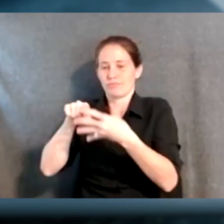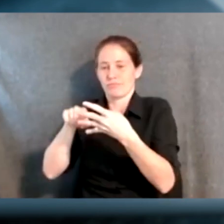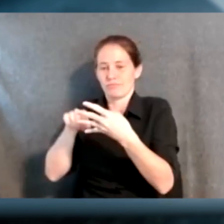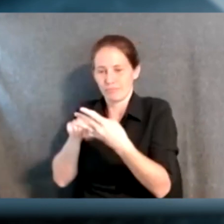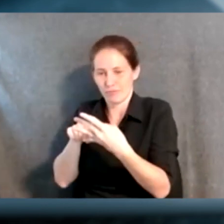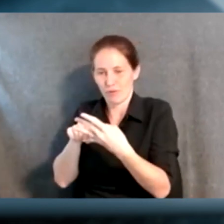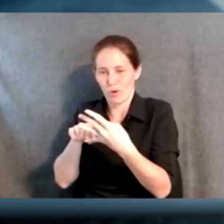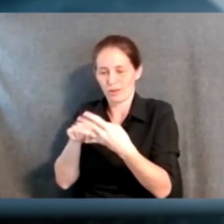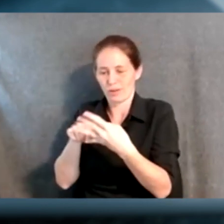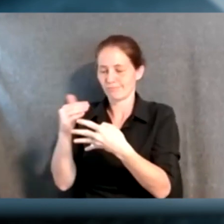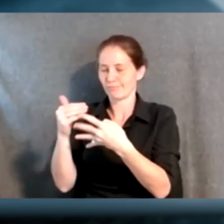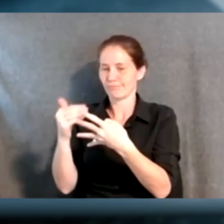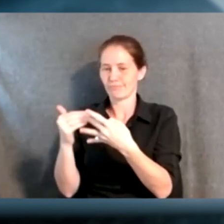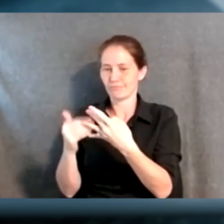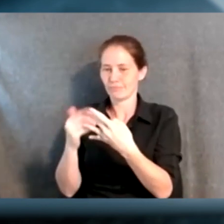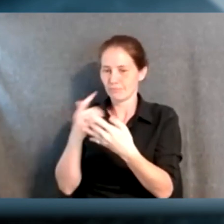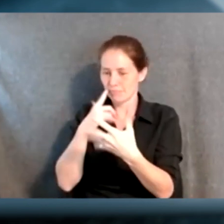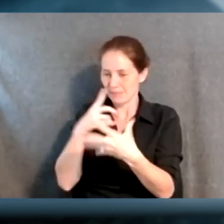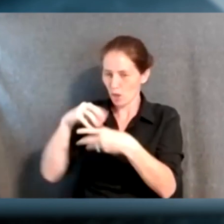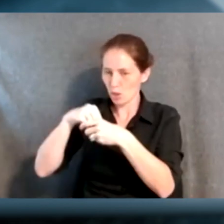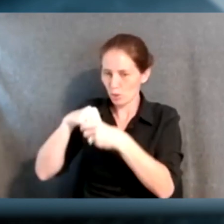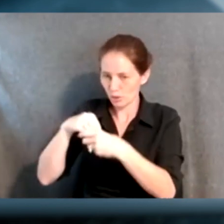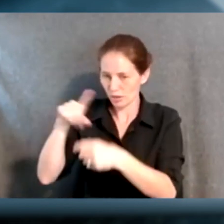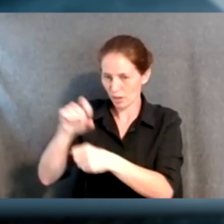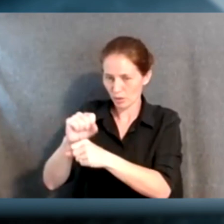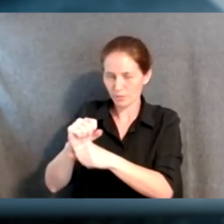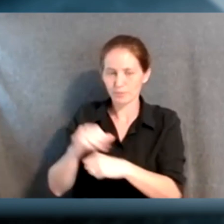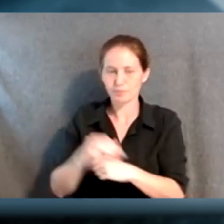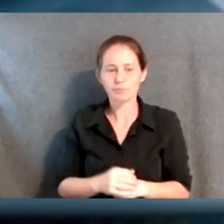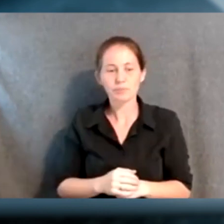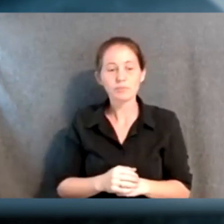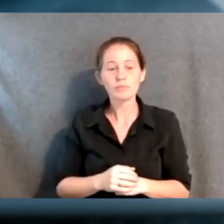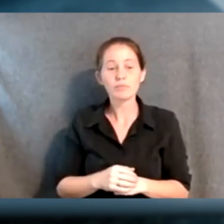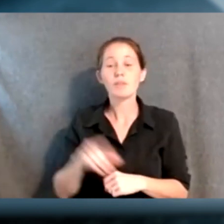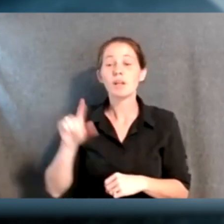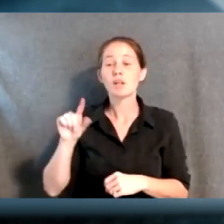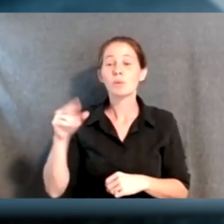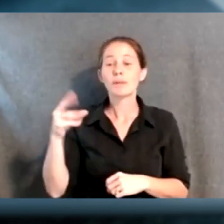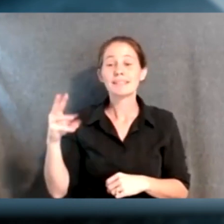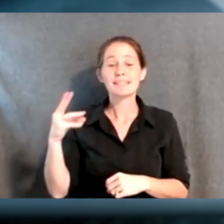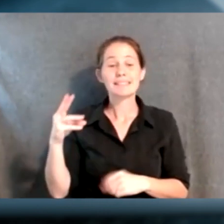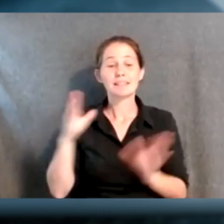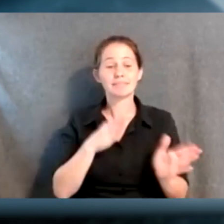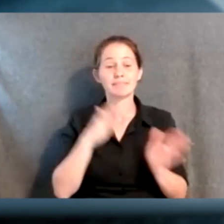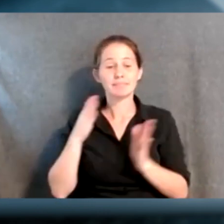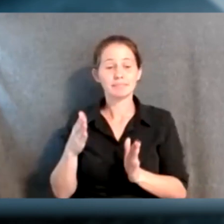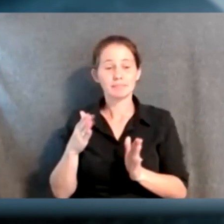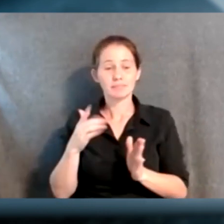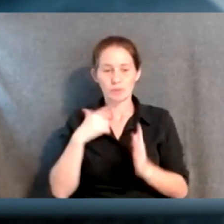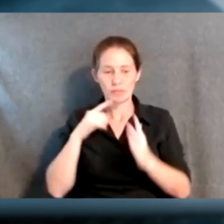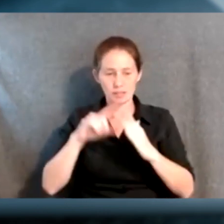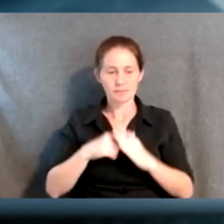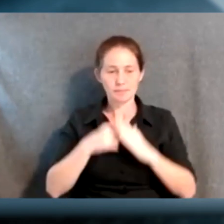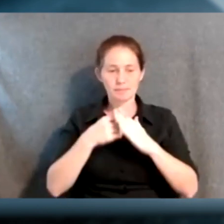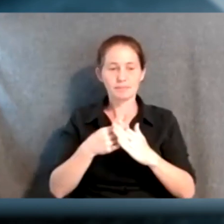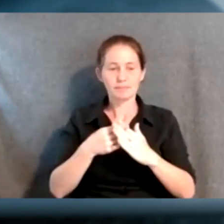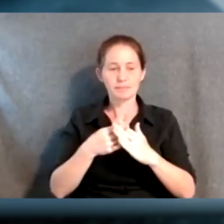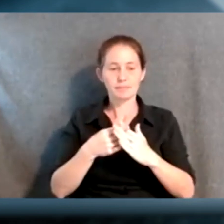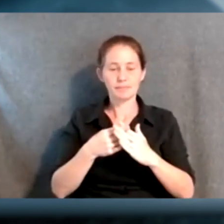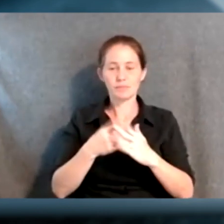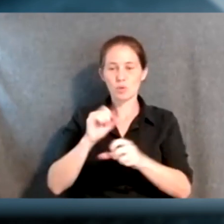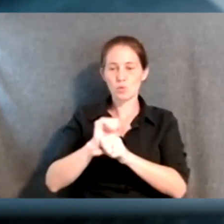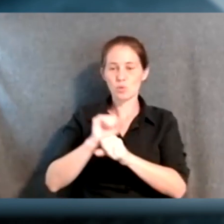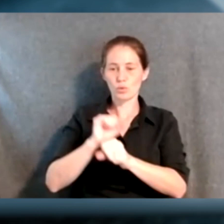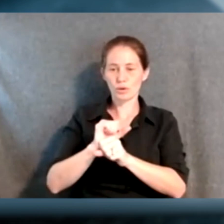four pillars have been a part of that work. In 2016, we then entered into work with